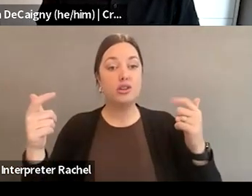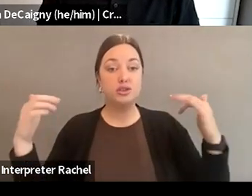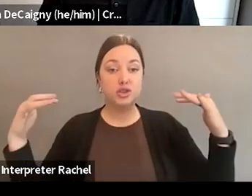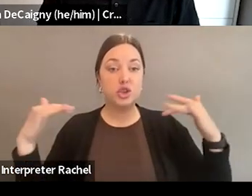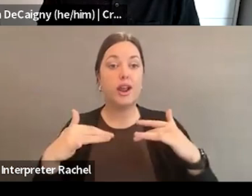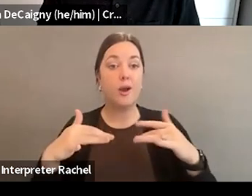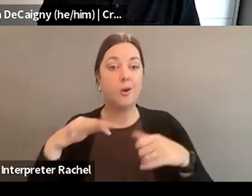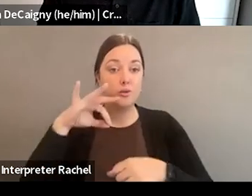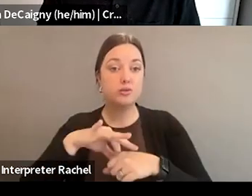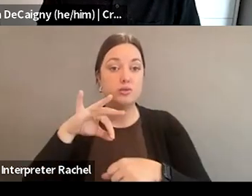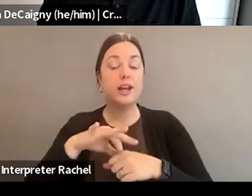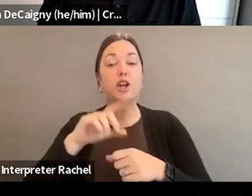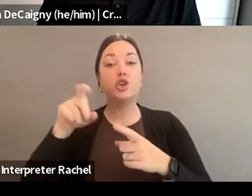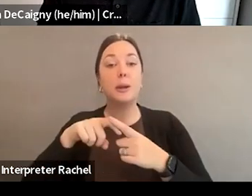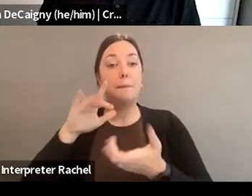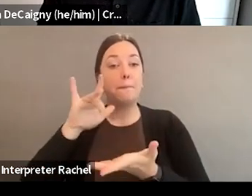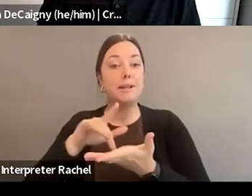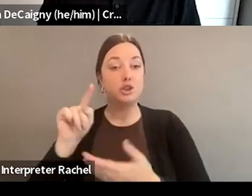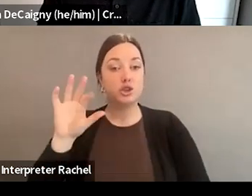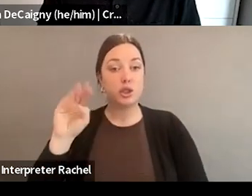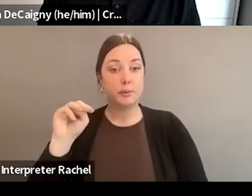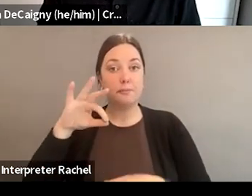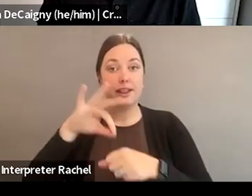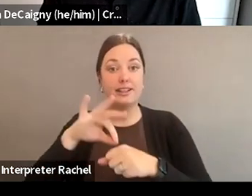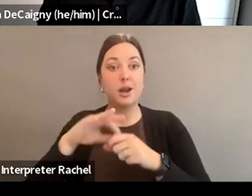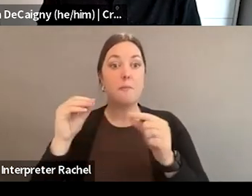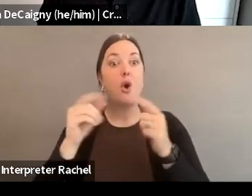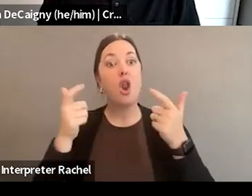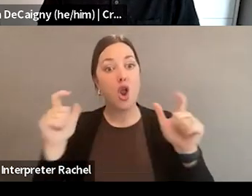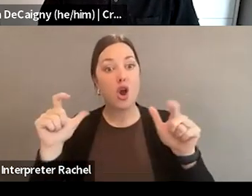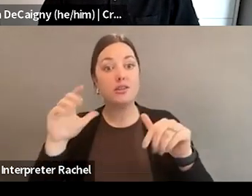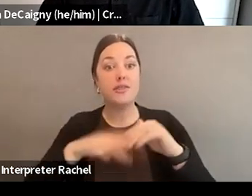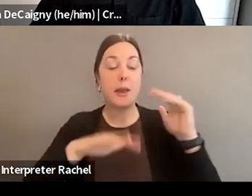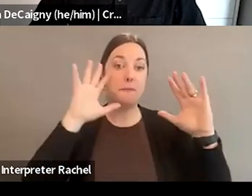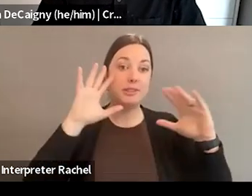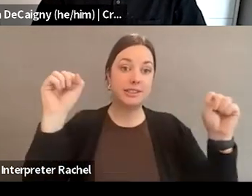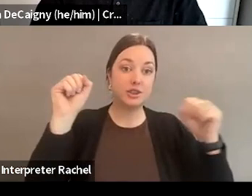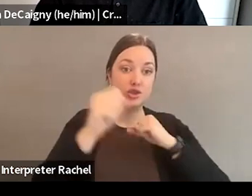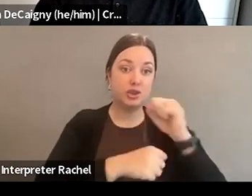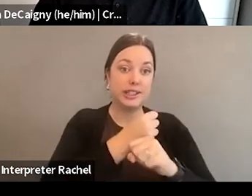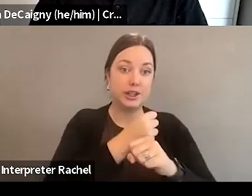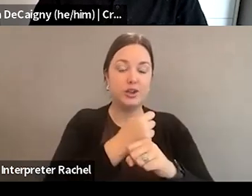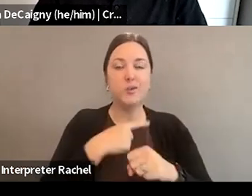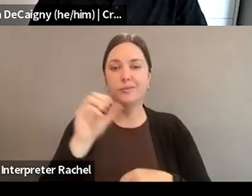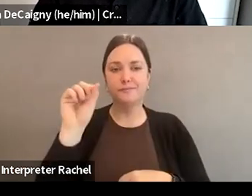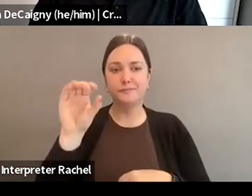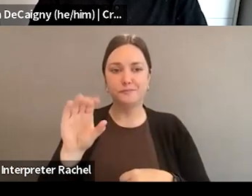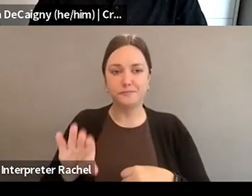during a midterm election, and it was even larger than a presidential election year, that were giving numbers on,